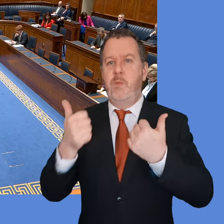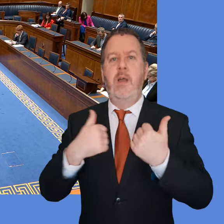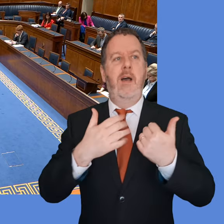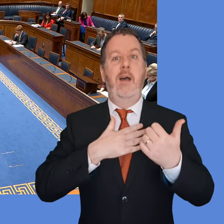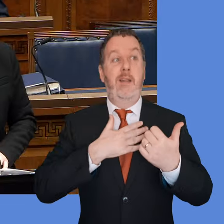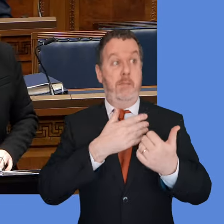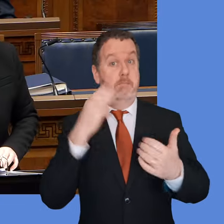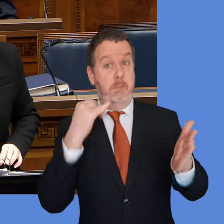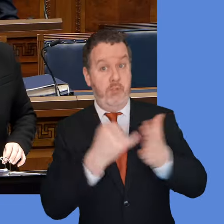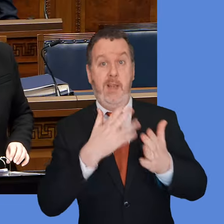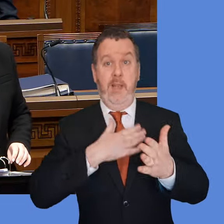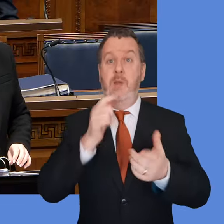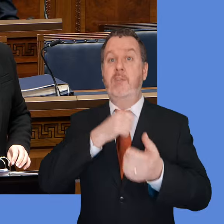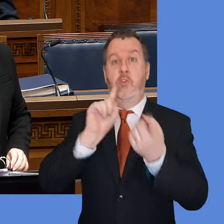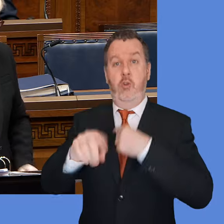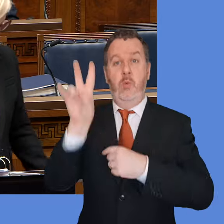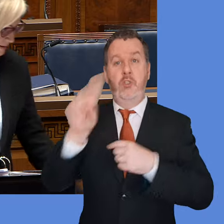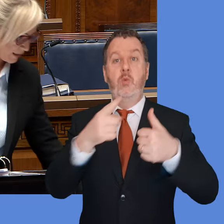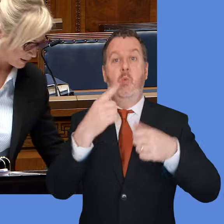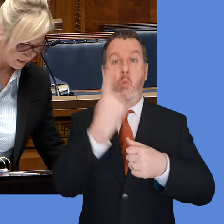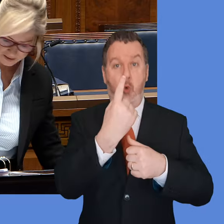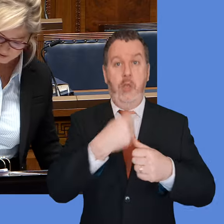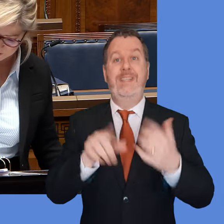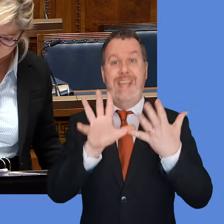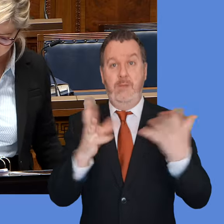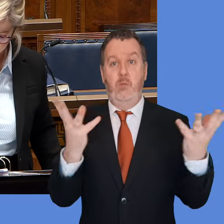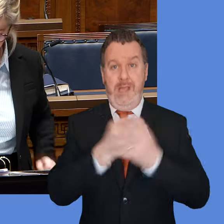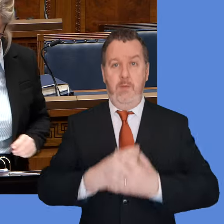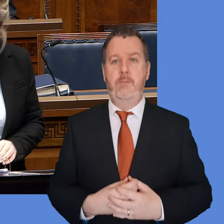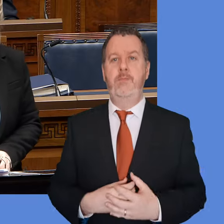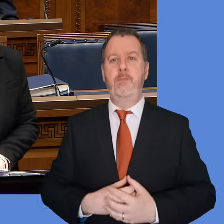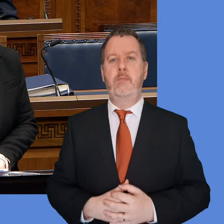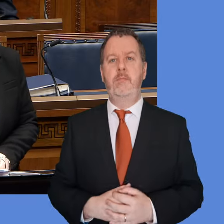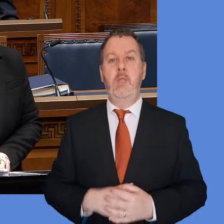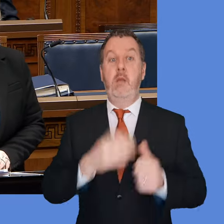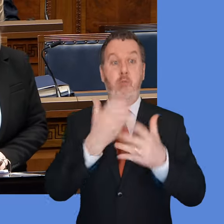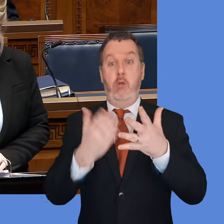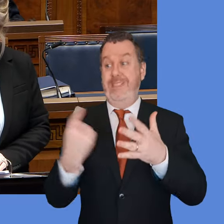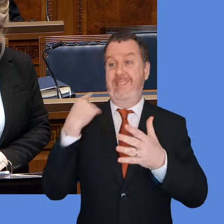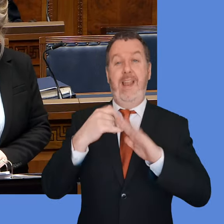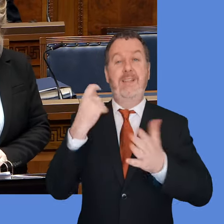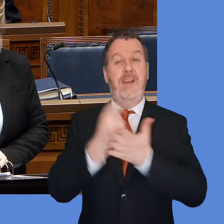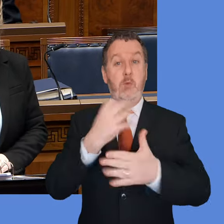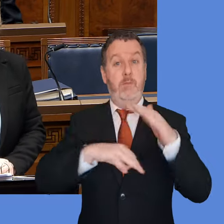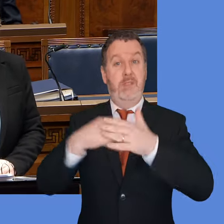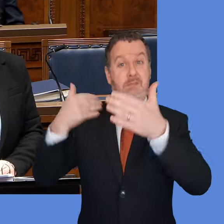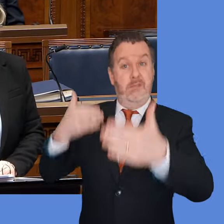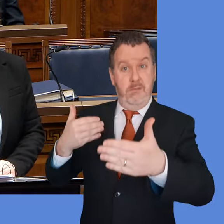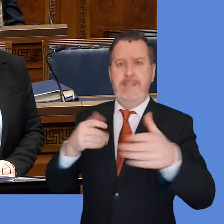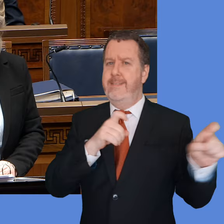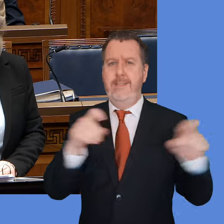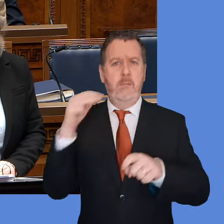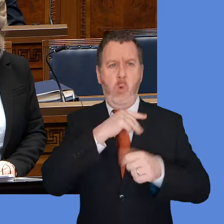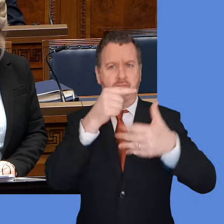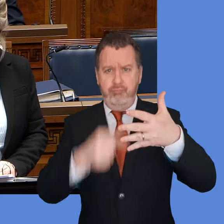With your permission, I will answer questions 1 and 10 together. Priorities from the last mandate remain important to us,